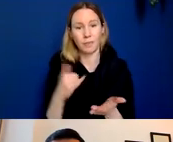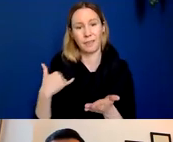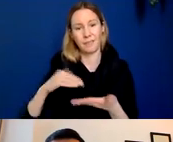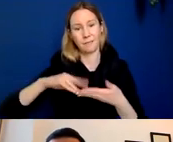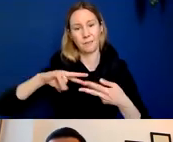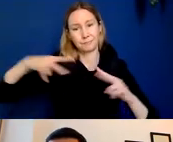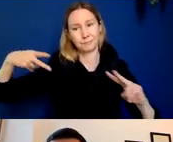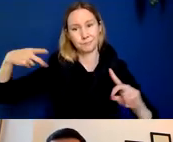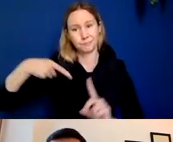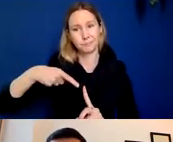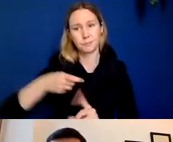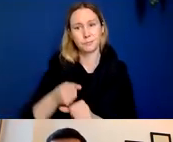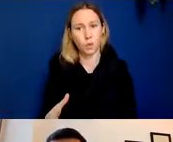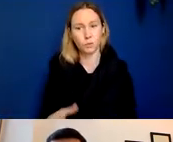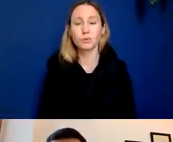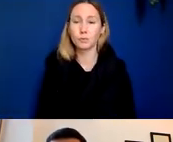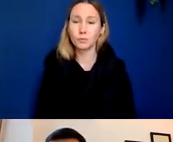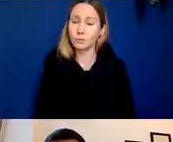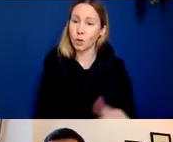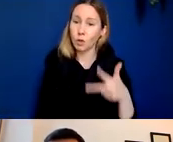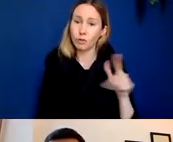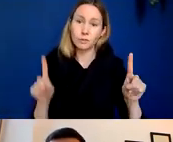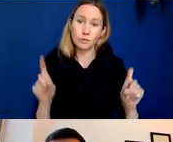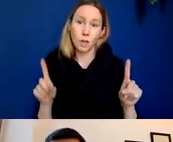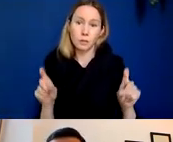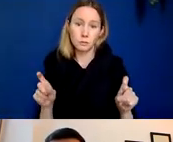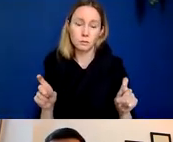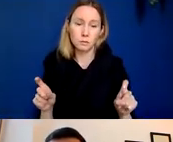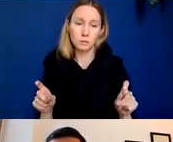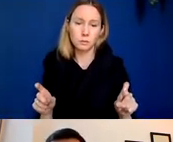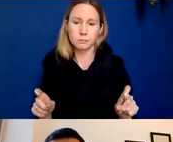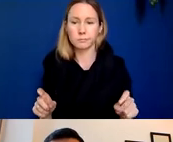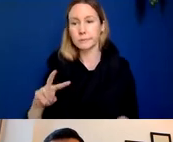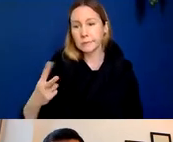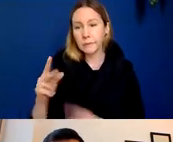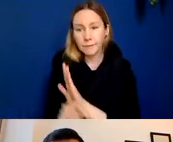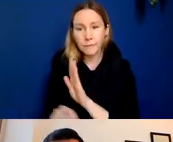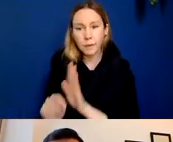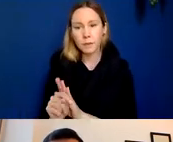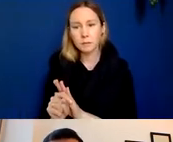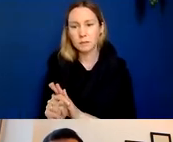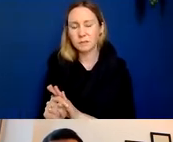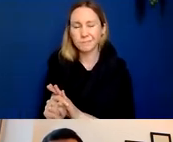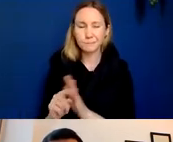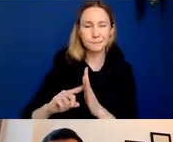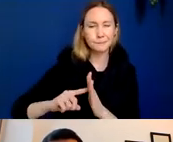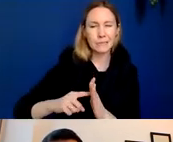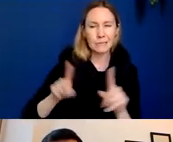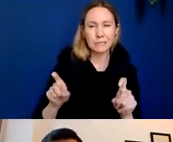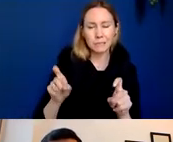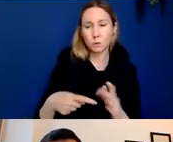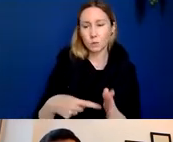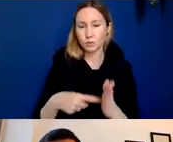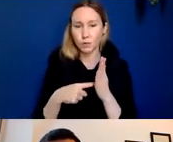and in all three trials in these kind of phase two earlier stage trials they demonstrated some